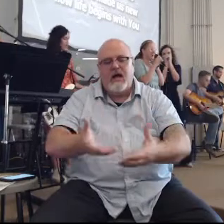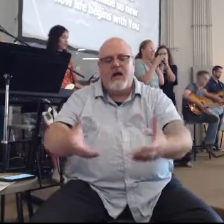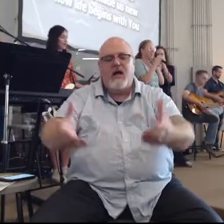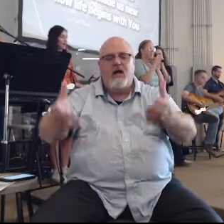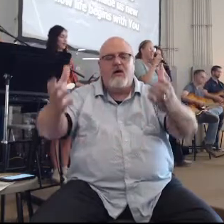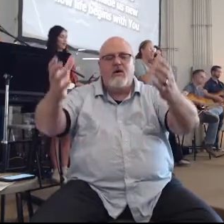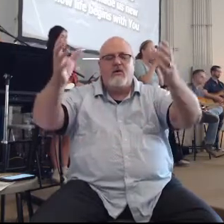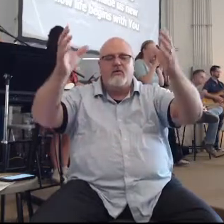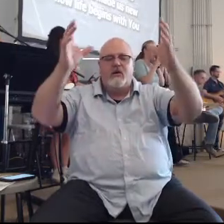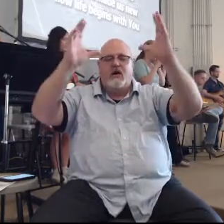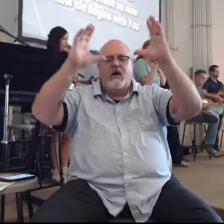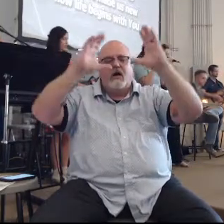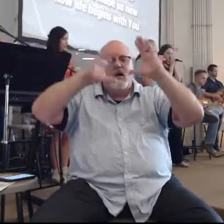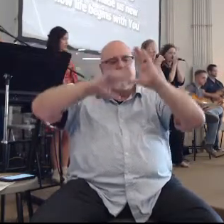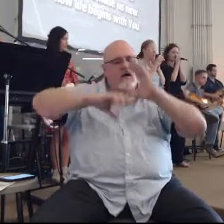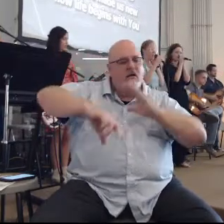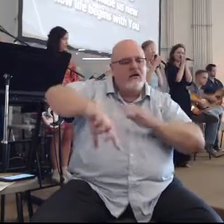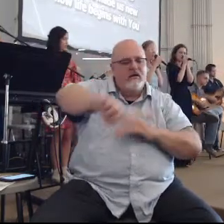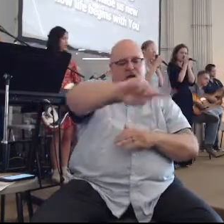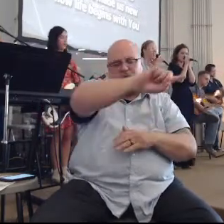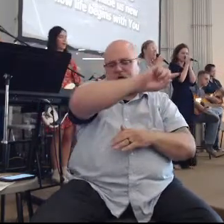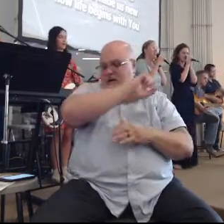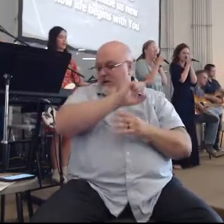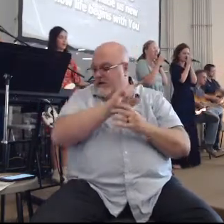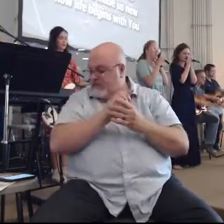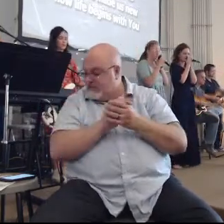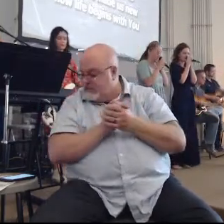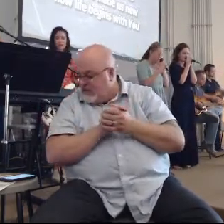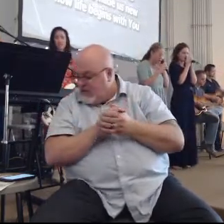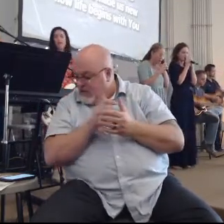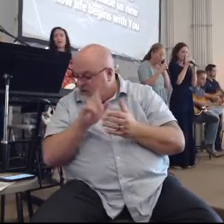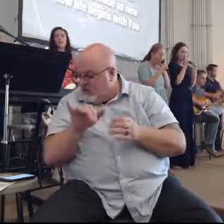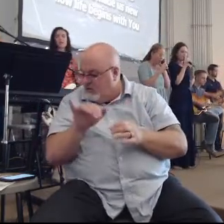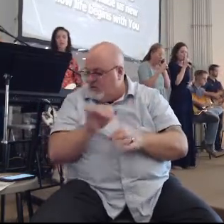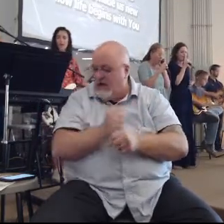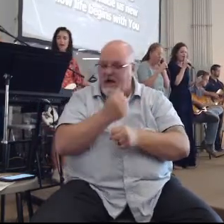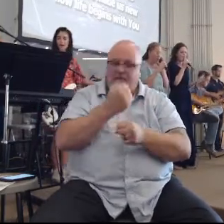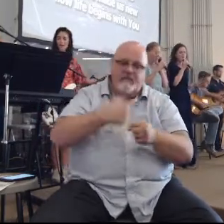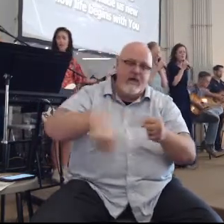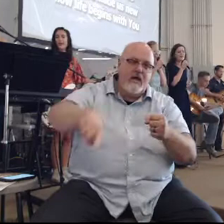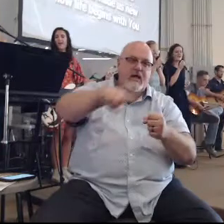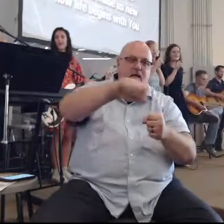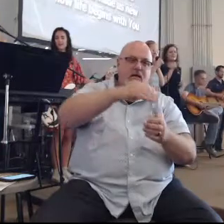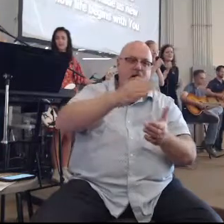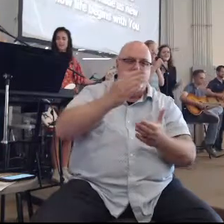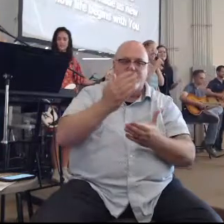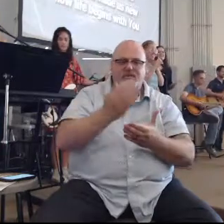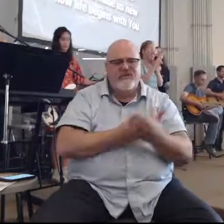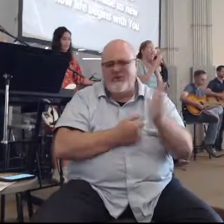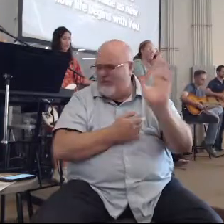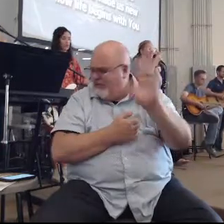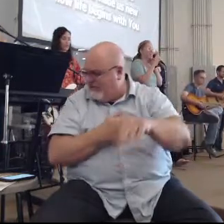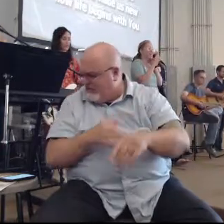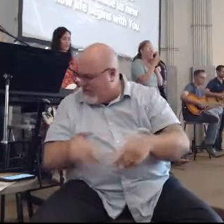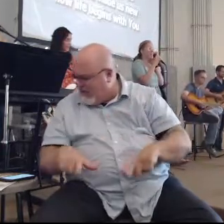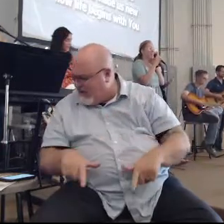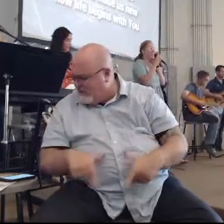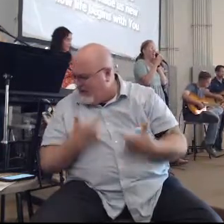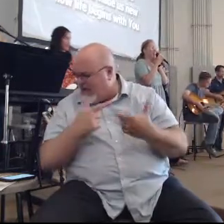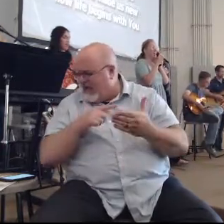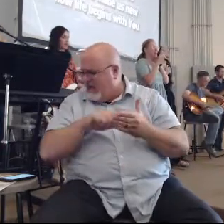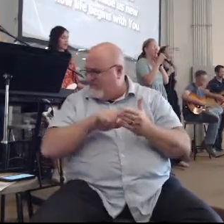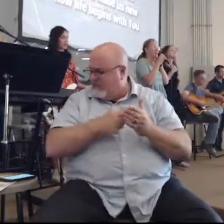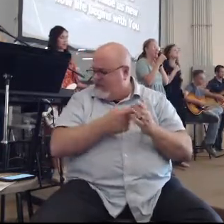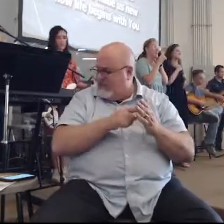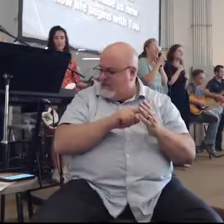down on us You have made us new Now